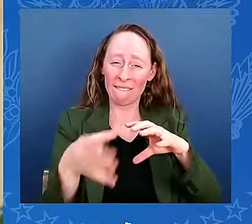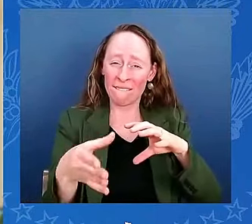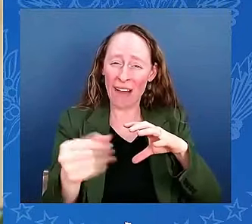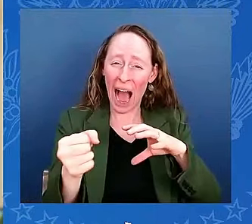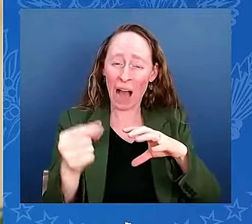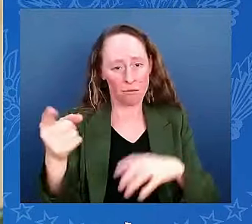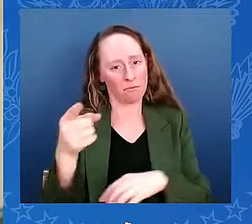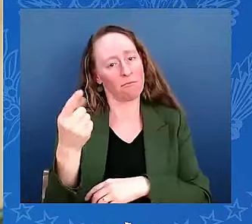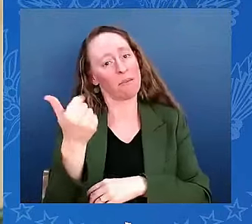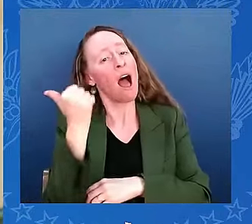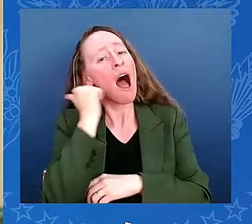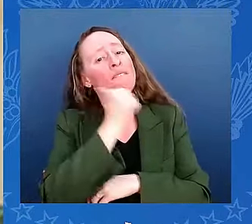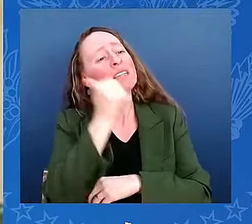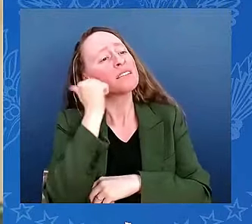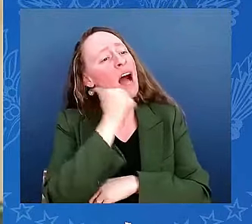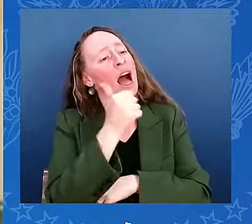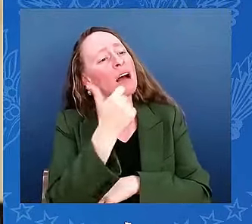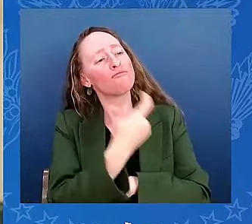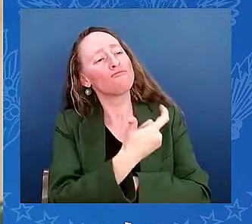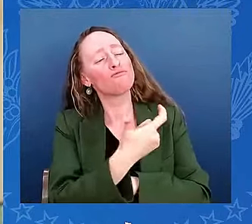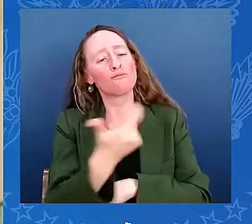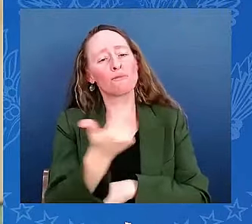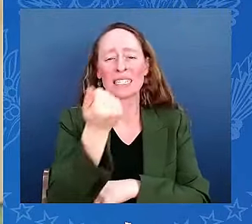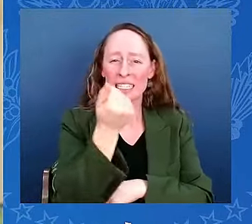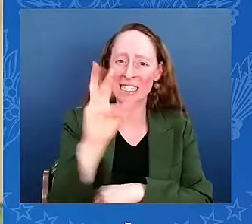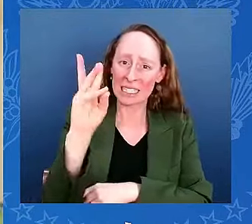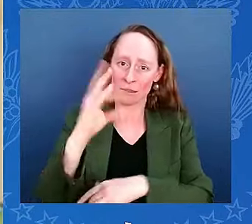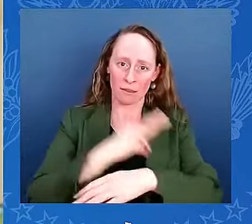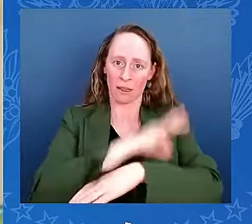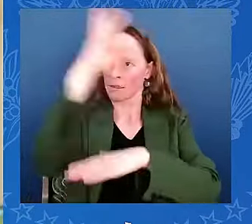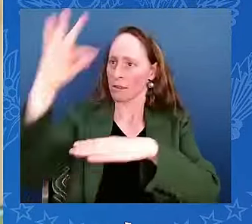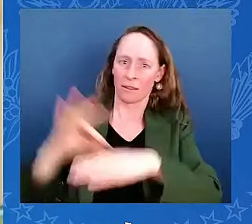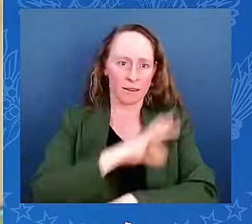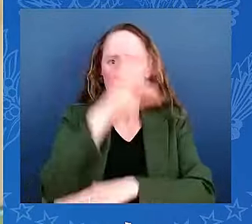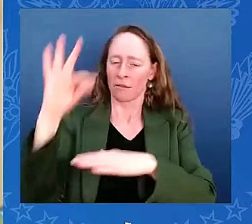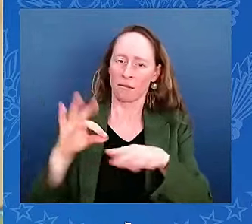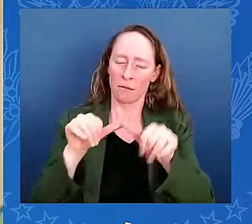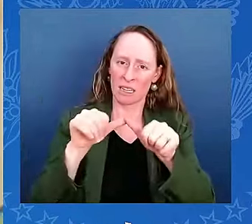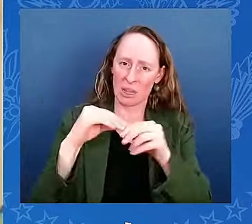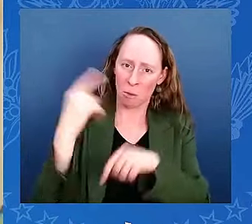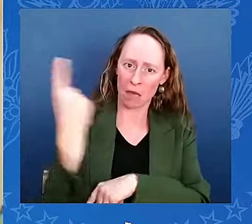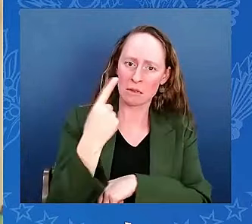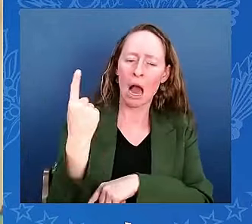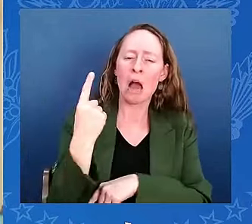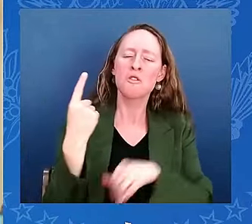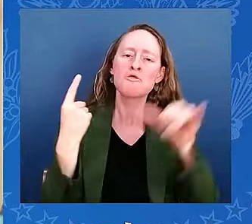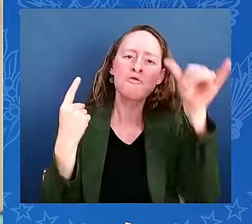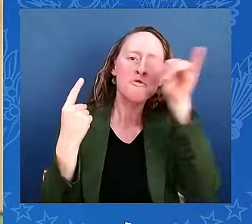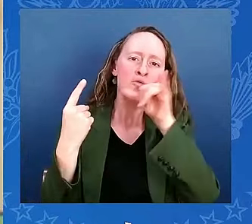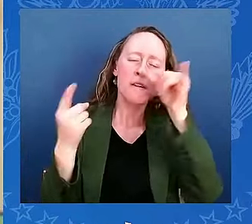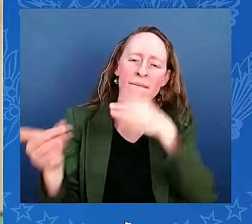while the very precise experiments are being done. It's incredible. We couldn't figure out when the hell she'd show up.